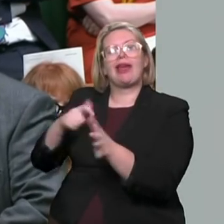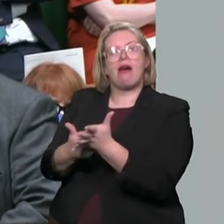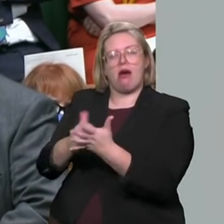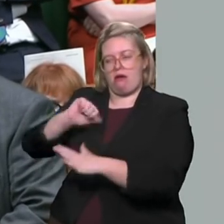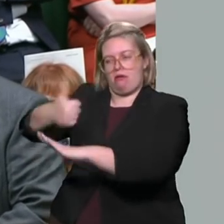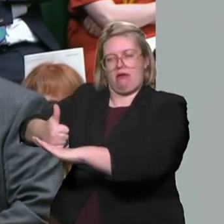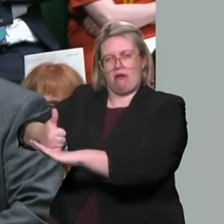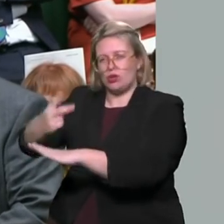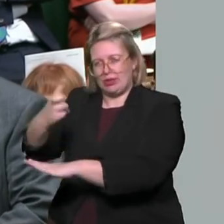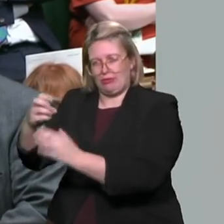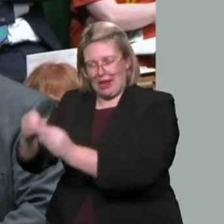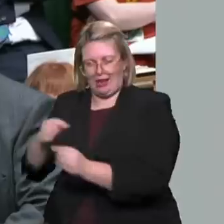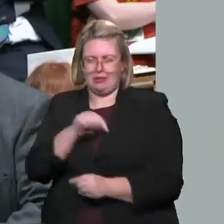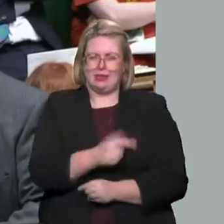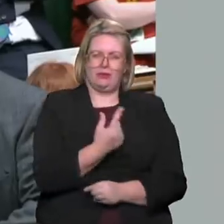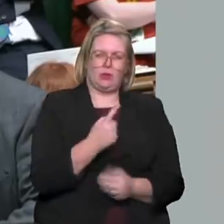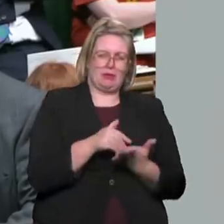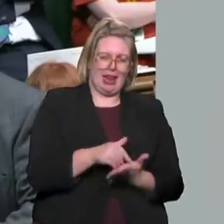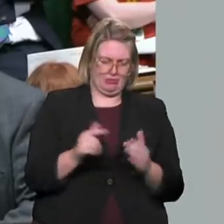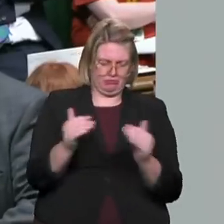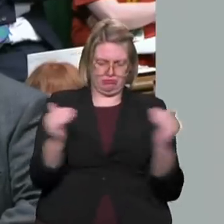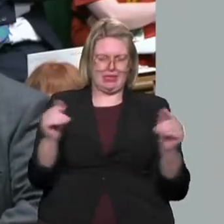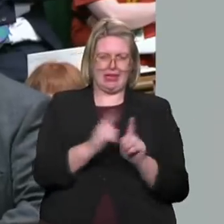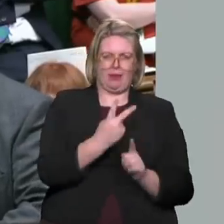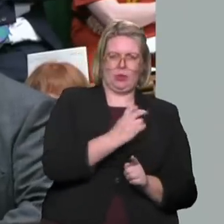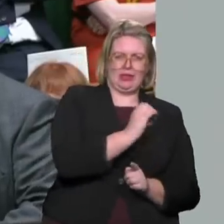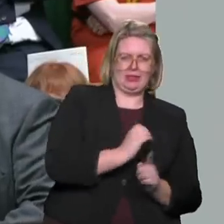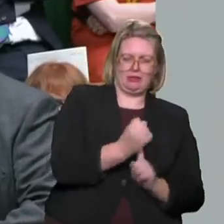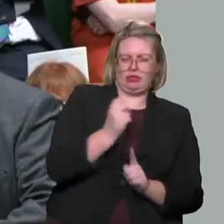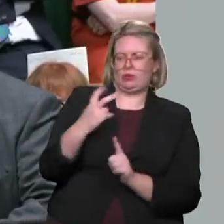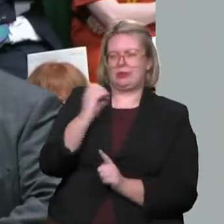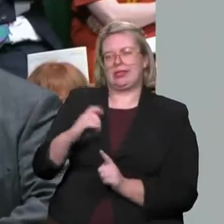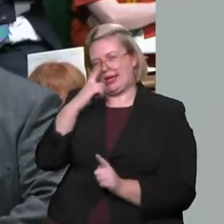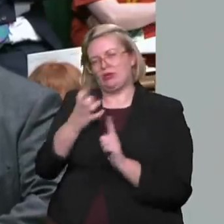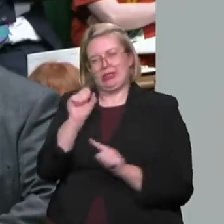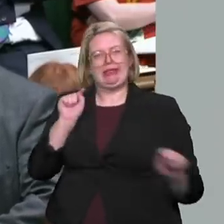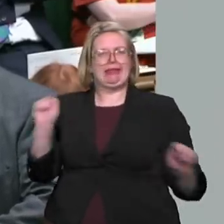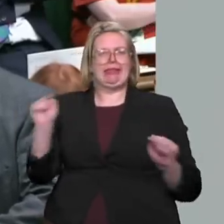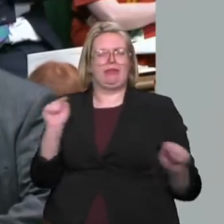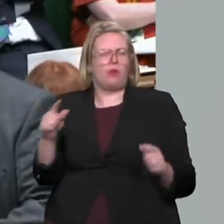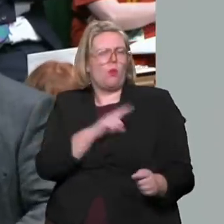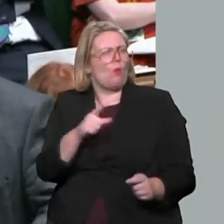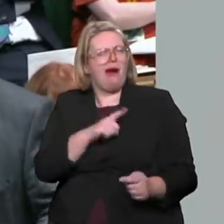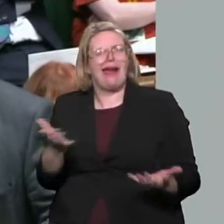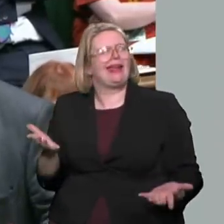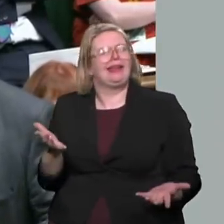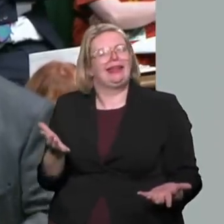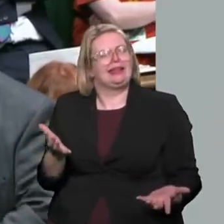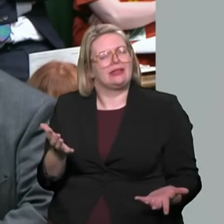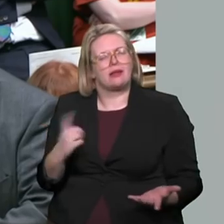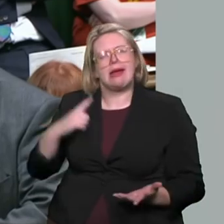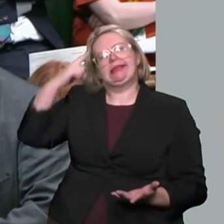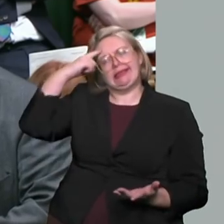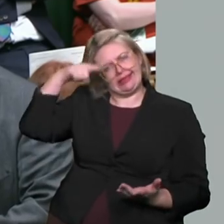are failing to give this support, threatening shovel-ready projects like Maygen in the north of Scotland. At the very least